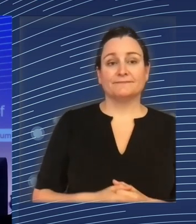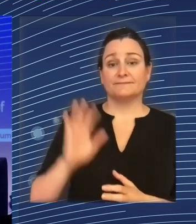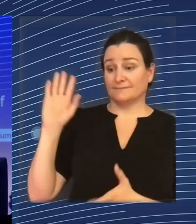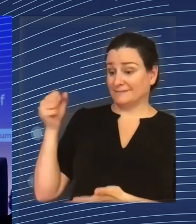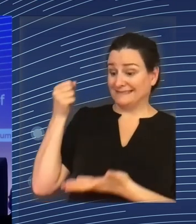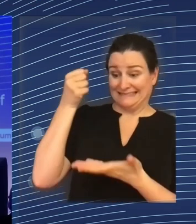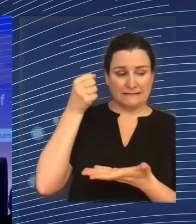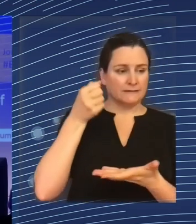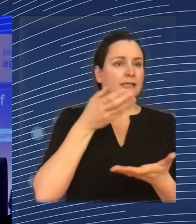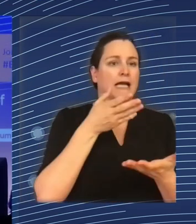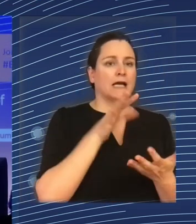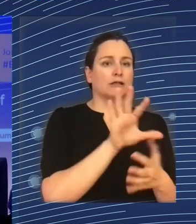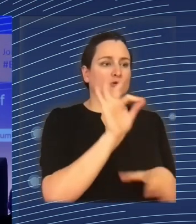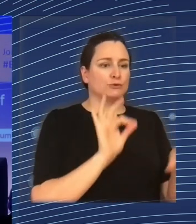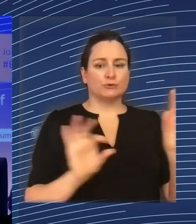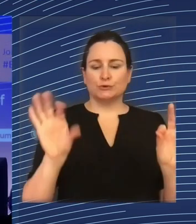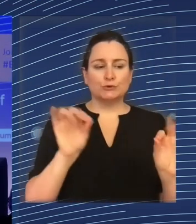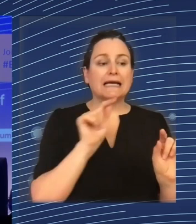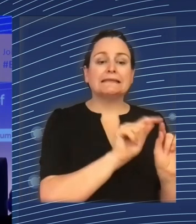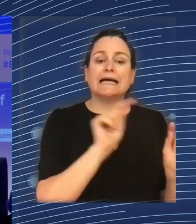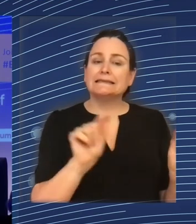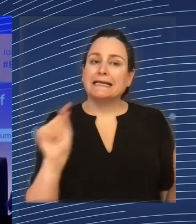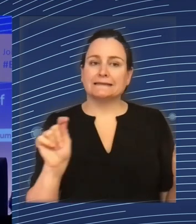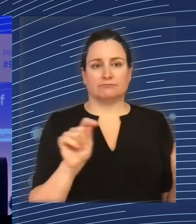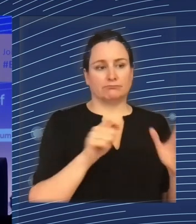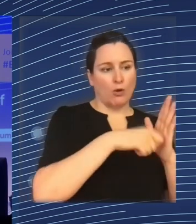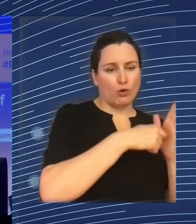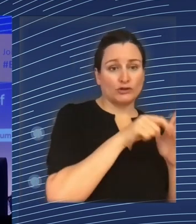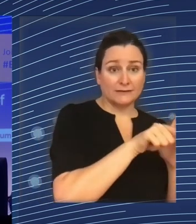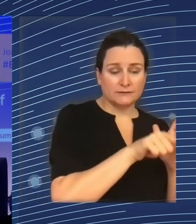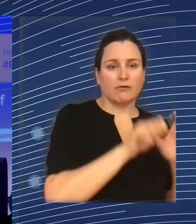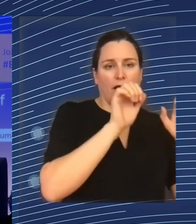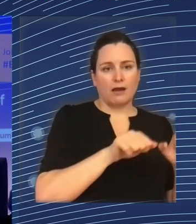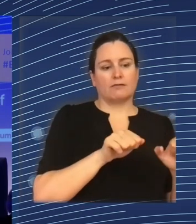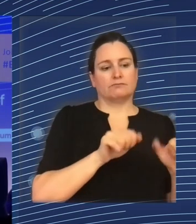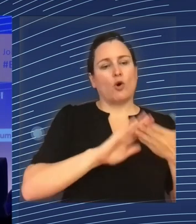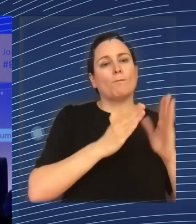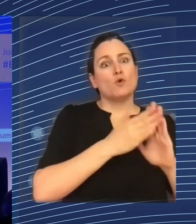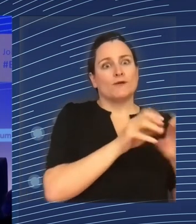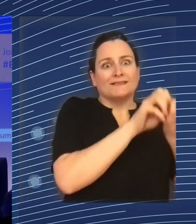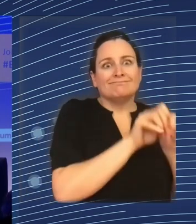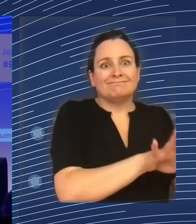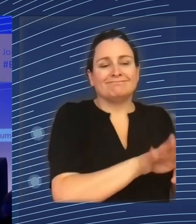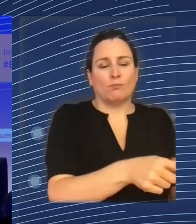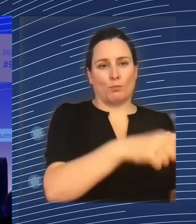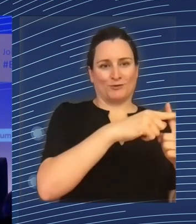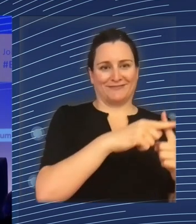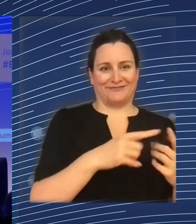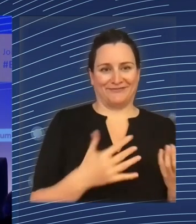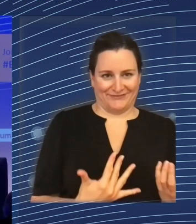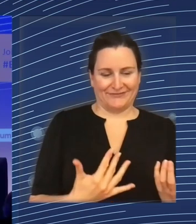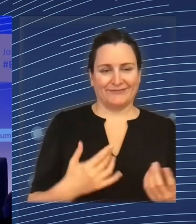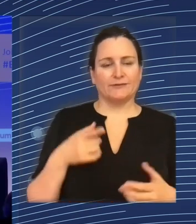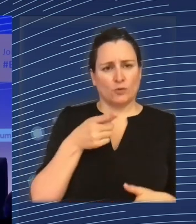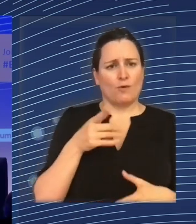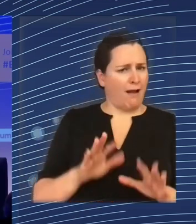initiatives benefiting the society as a whole? But I'd also like you to look at this from the hard economic perspective. So,